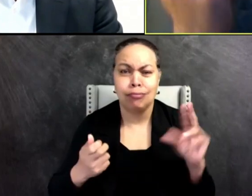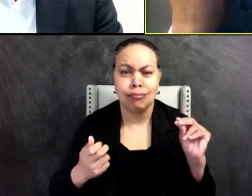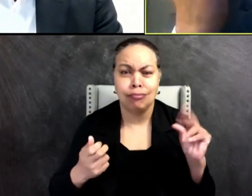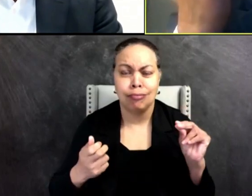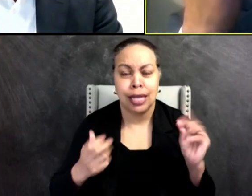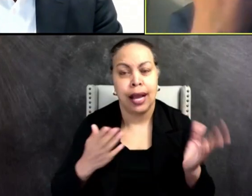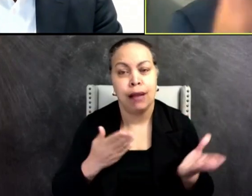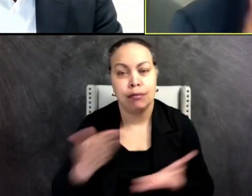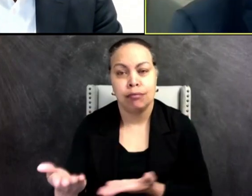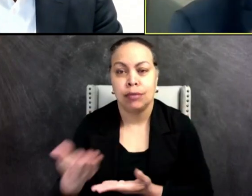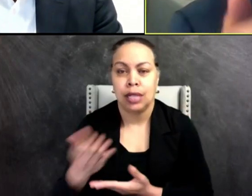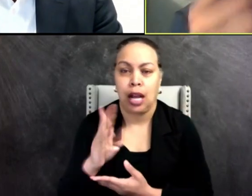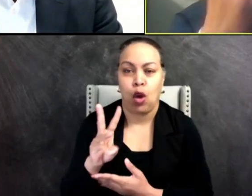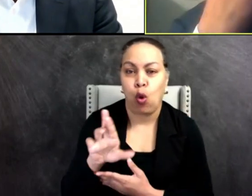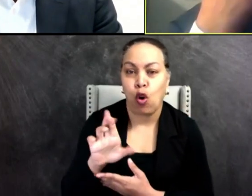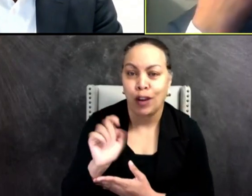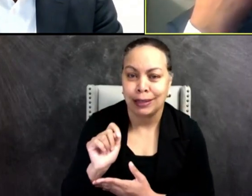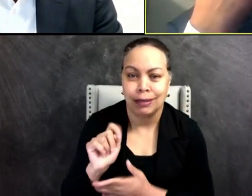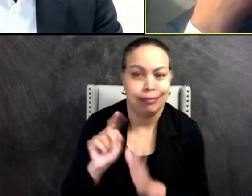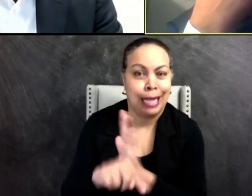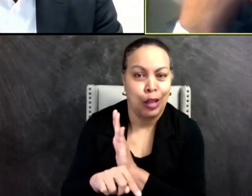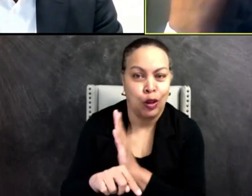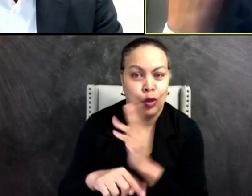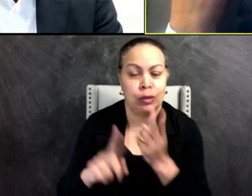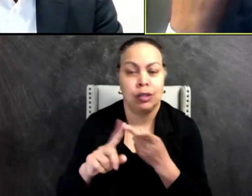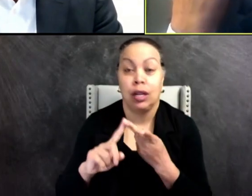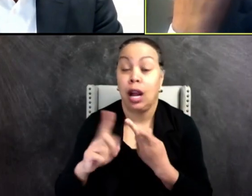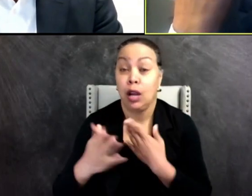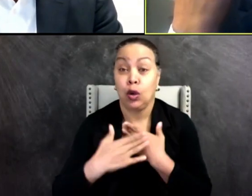a woman. They were killed responding to disturbances.